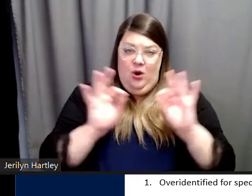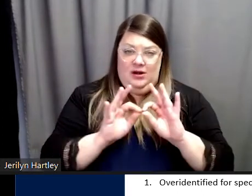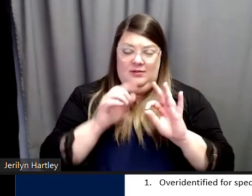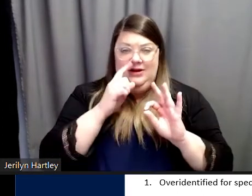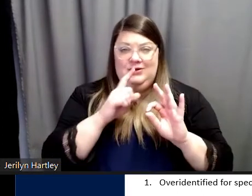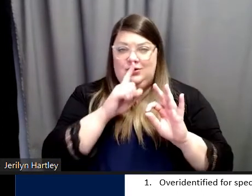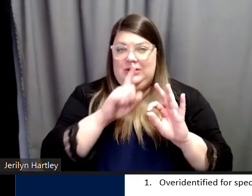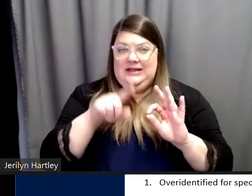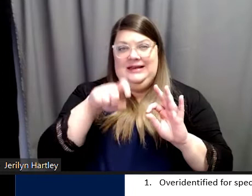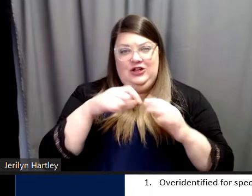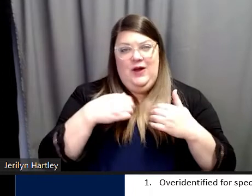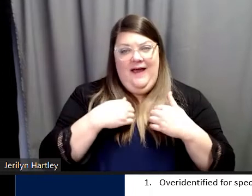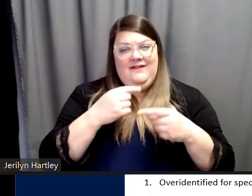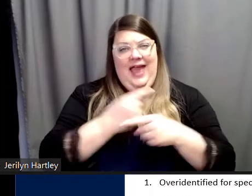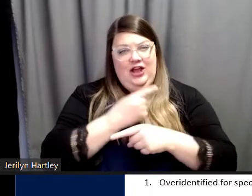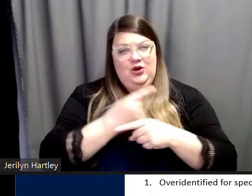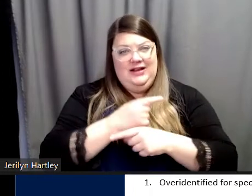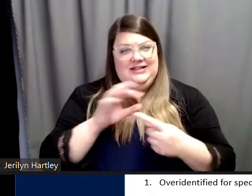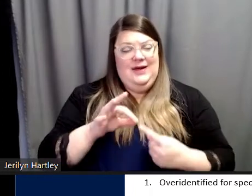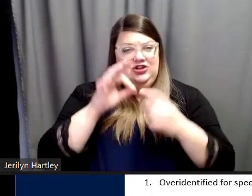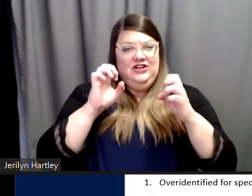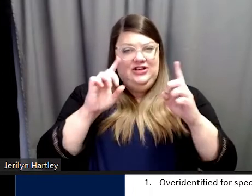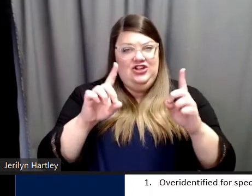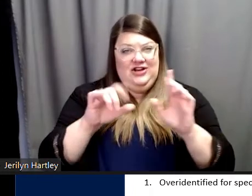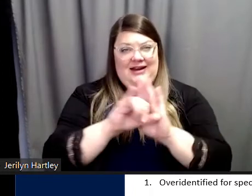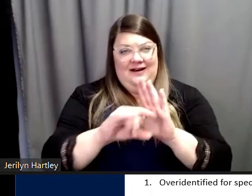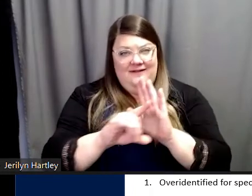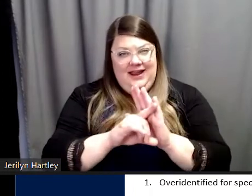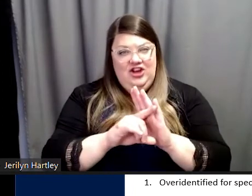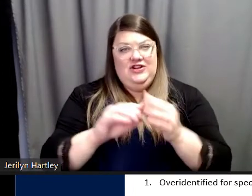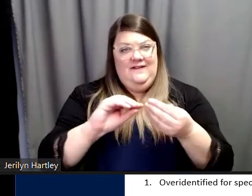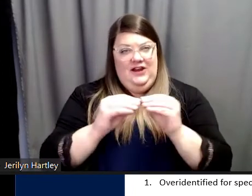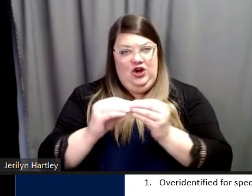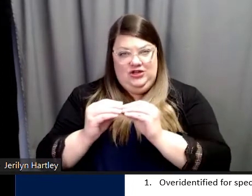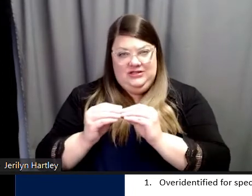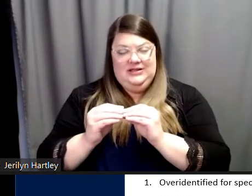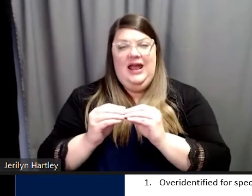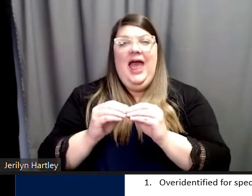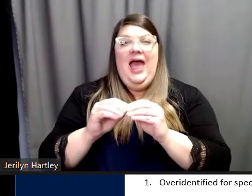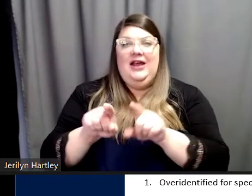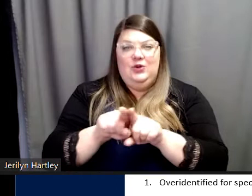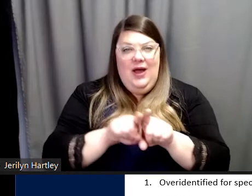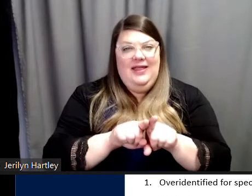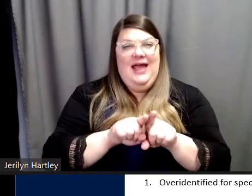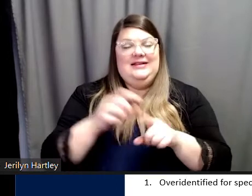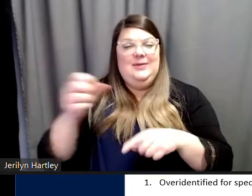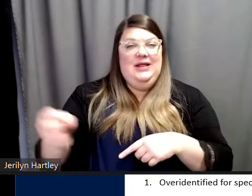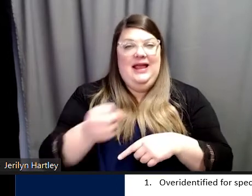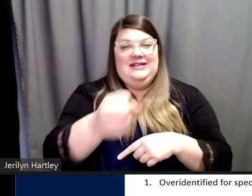we really need to have accurate special education identification figures, as well as placement disparity.